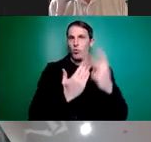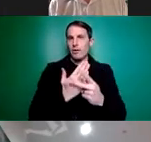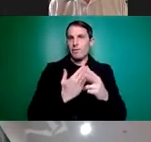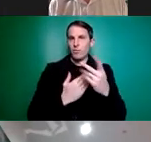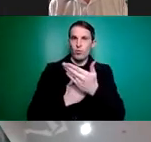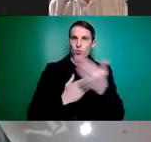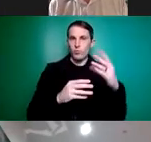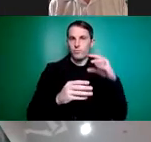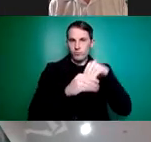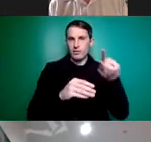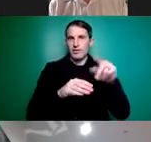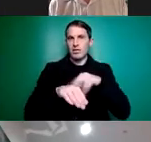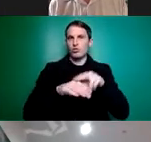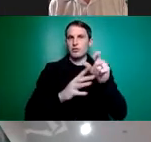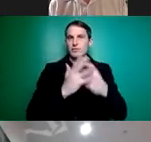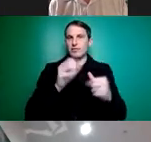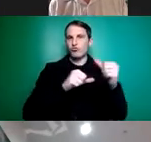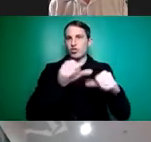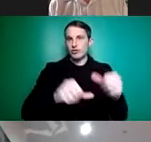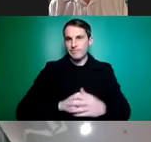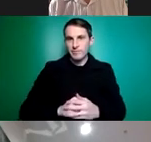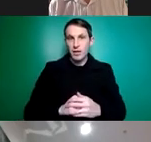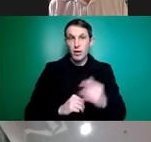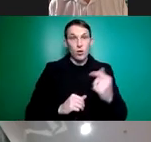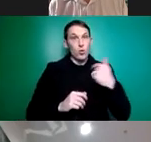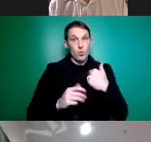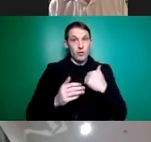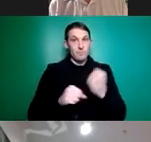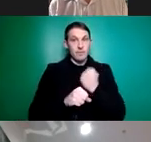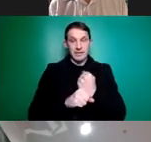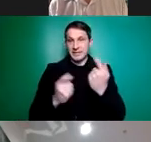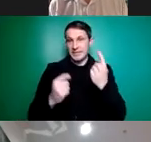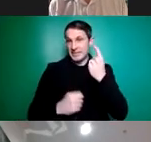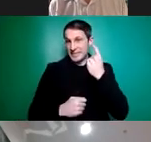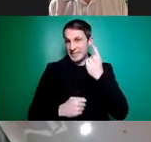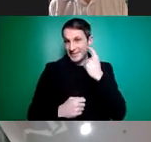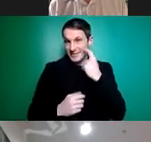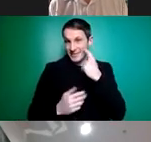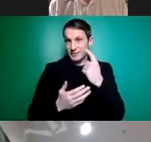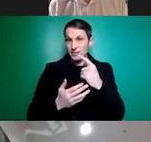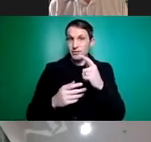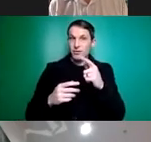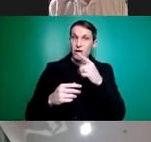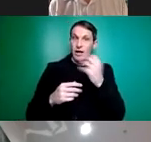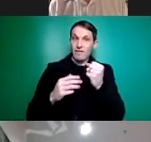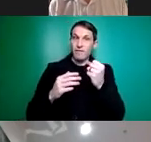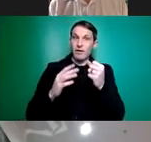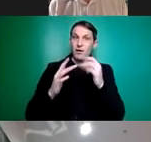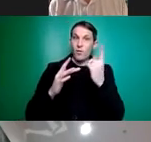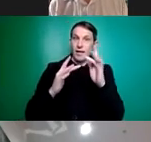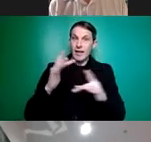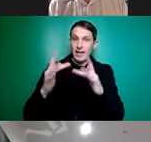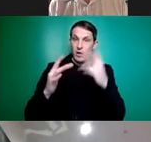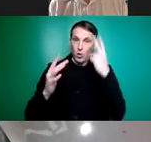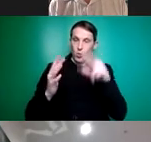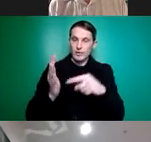for all. We've made this really, really easy for people though. So Lynette's going to place a link to the take action section of our campaign